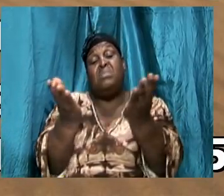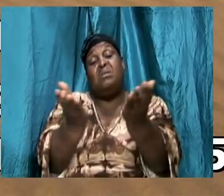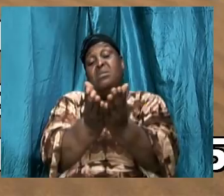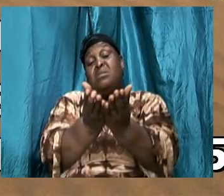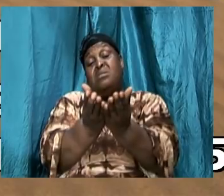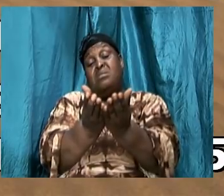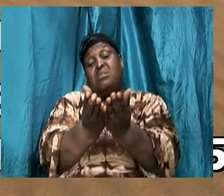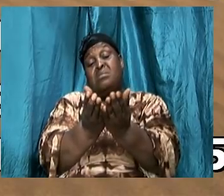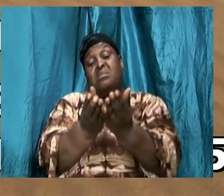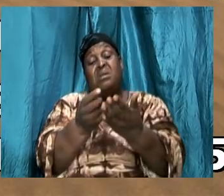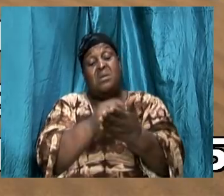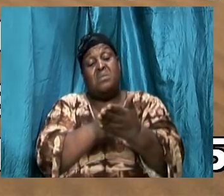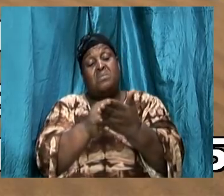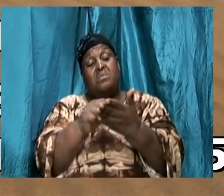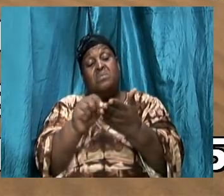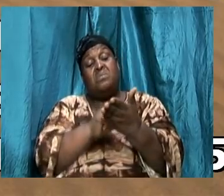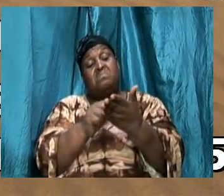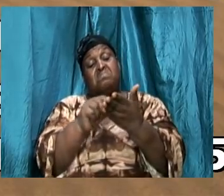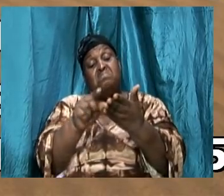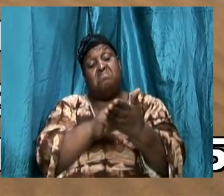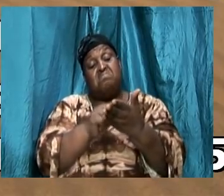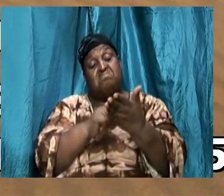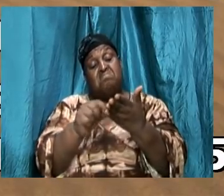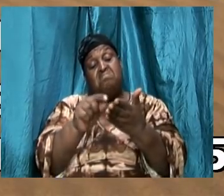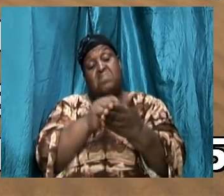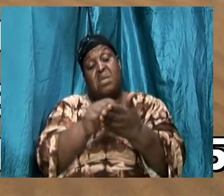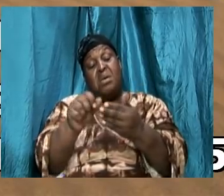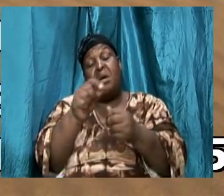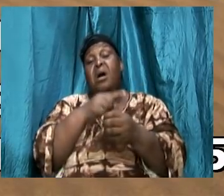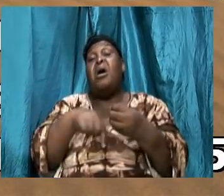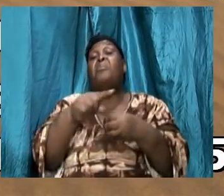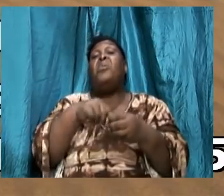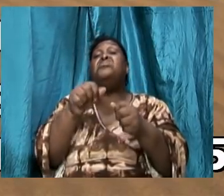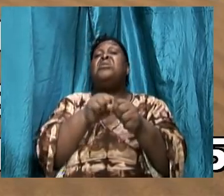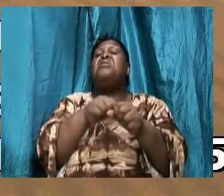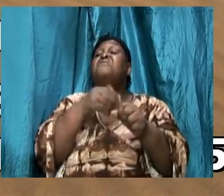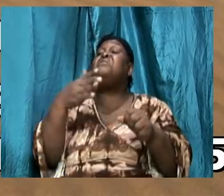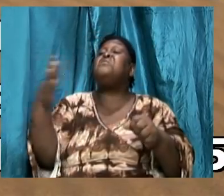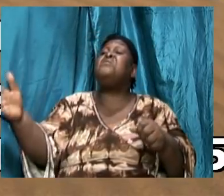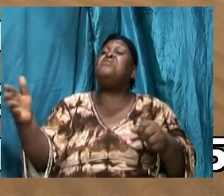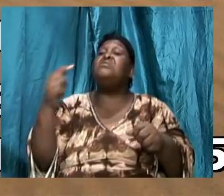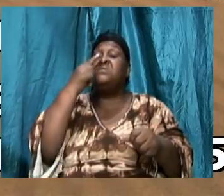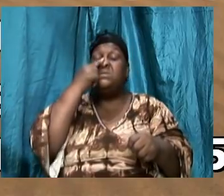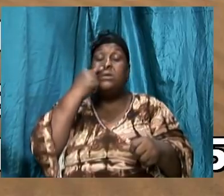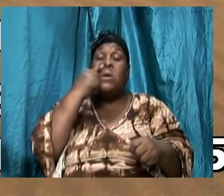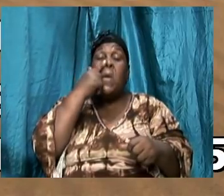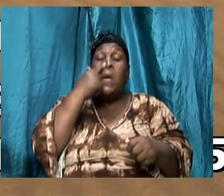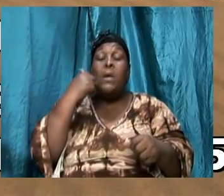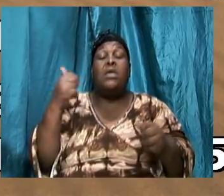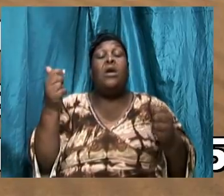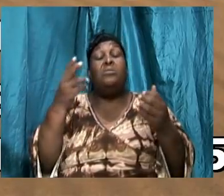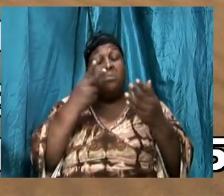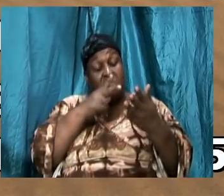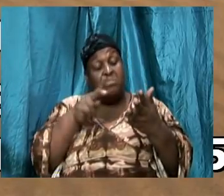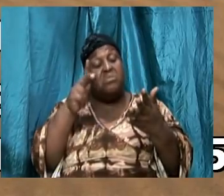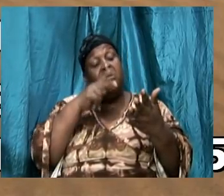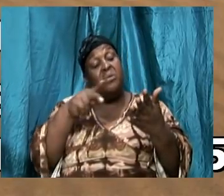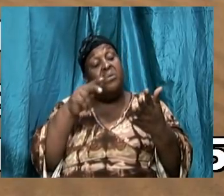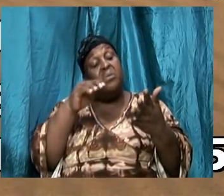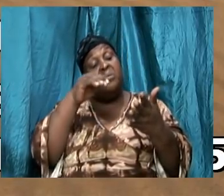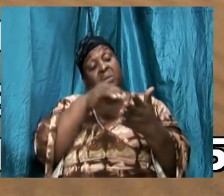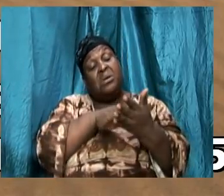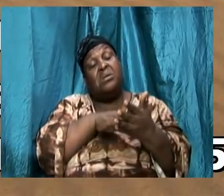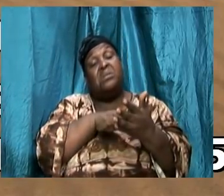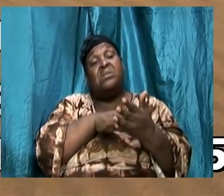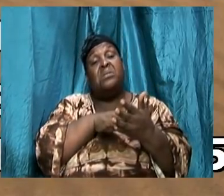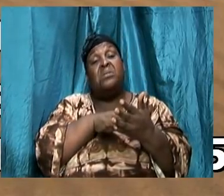their Bible and scribble all kind of notes in it about everything else that they can go back to it to get telephone number. If you ever know what the things that